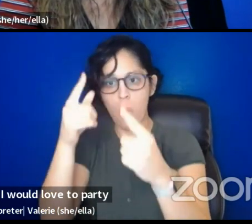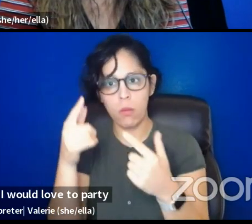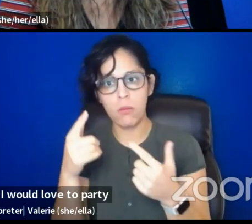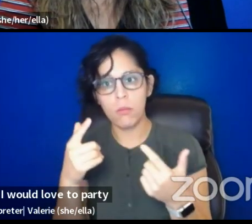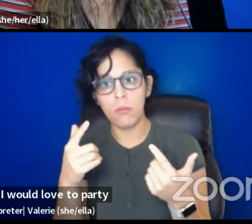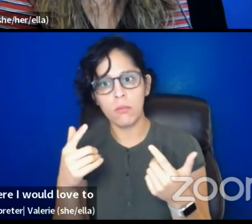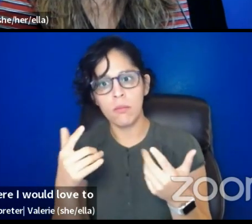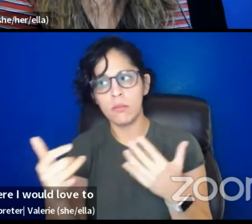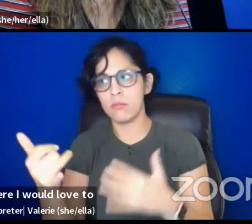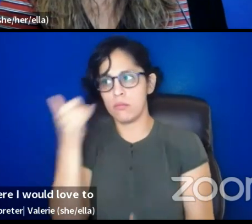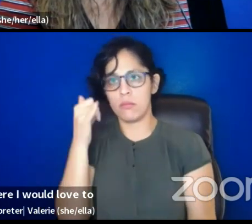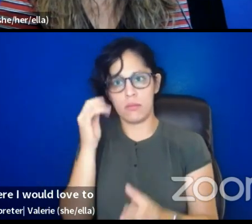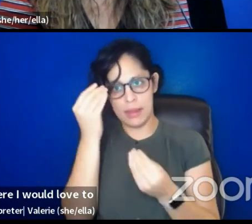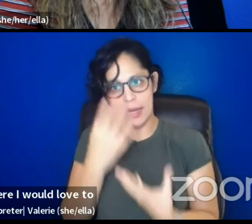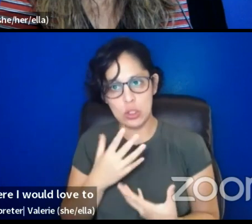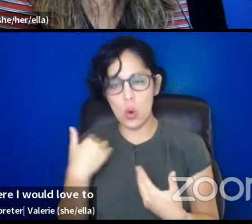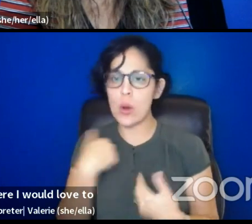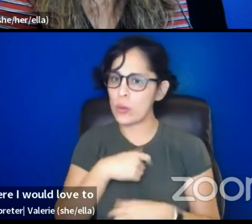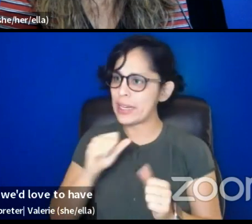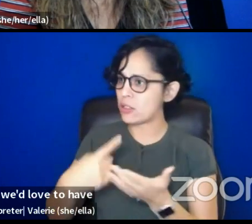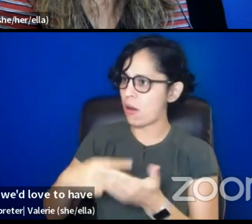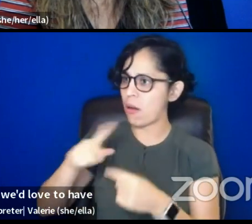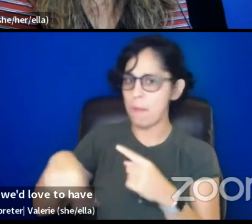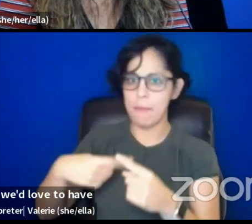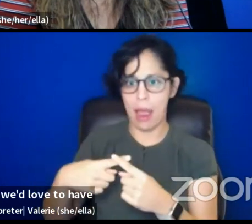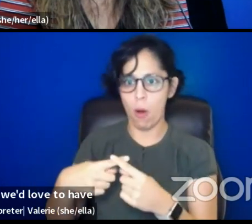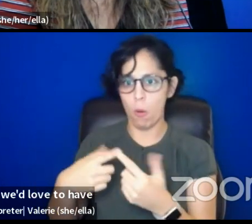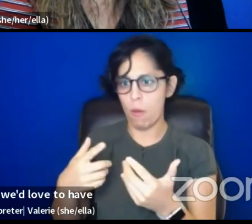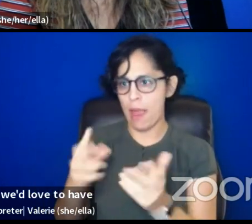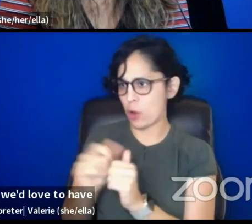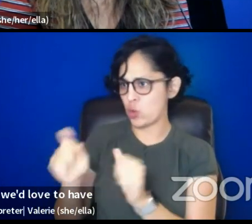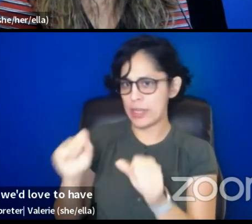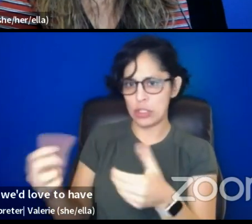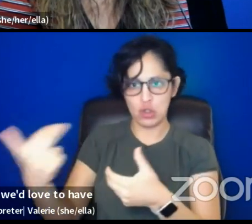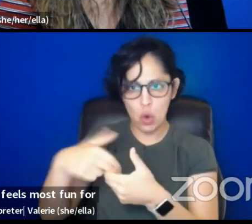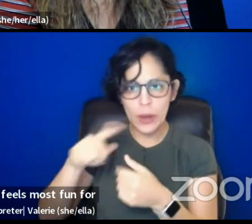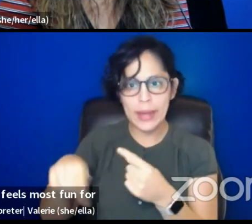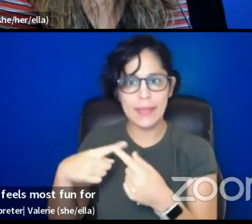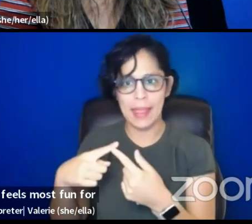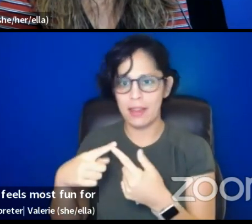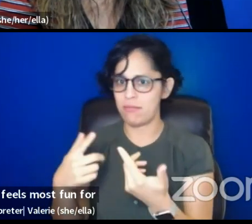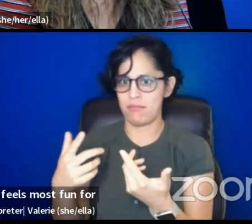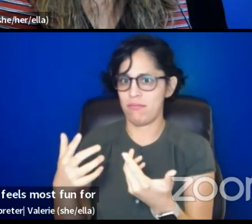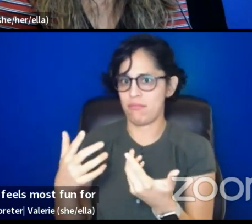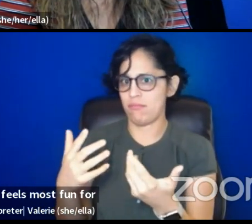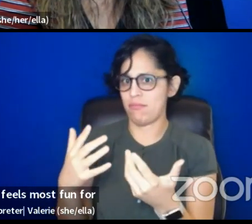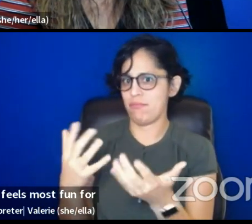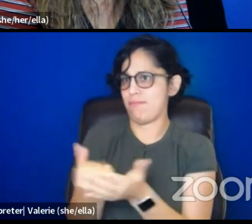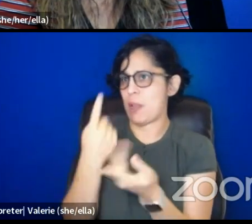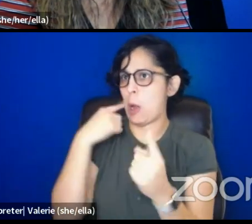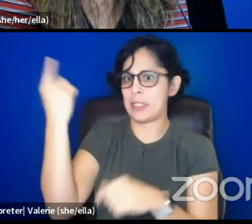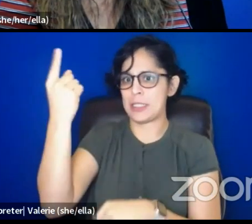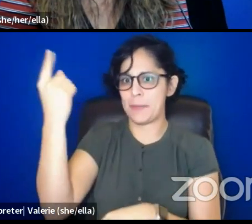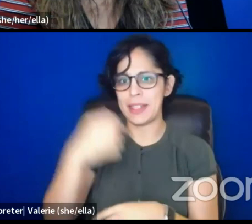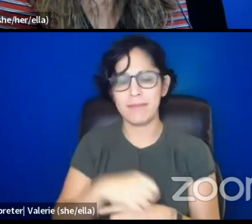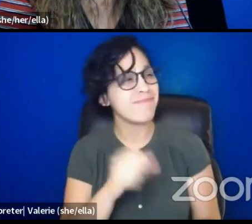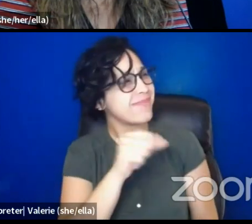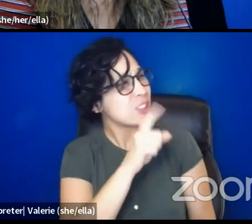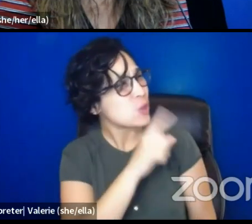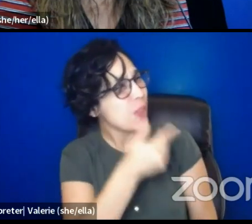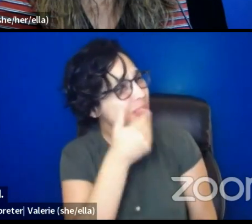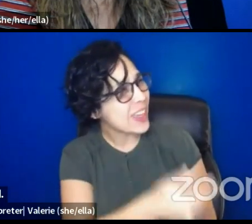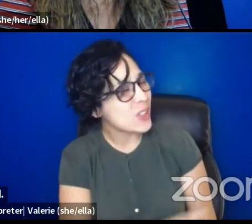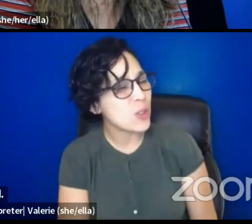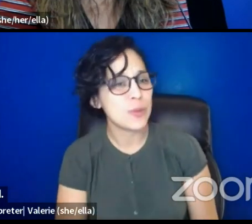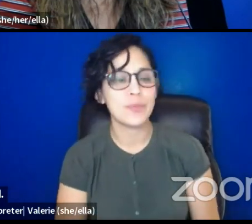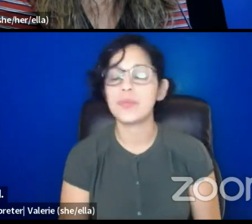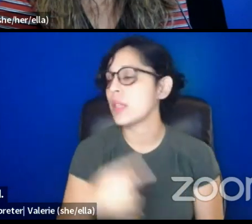have you, and let's talk about where that feels most fun for you, too, if that sounds good. Yeah, thank you. And I think